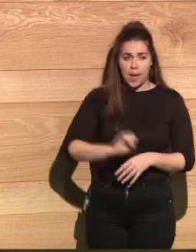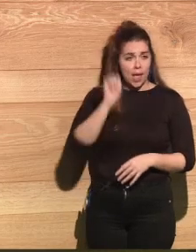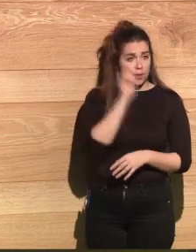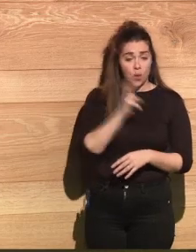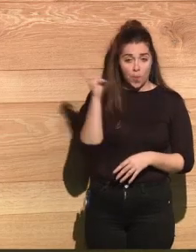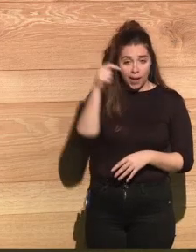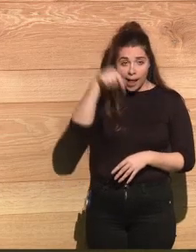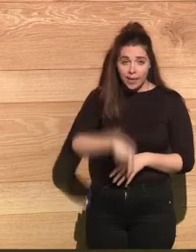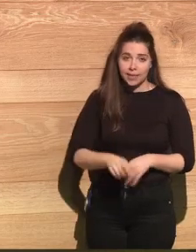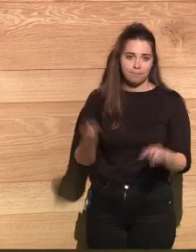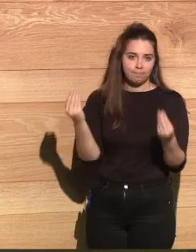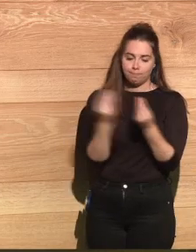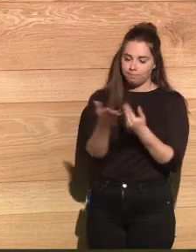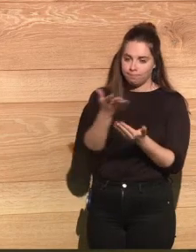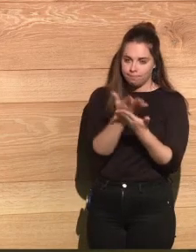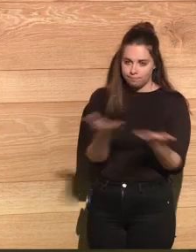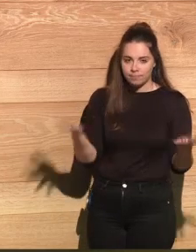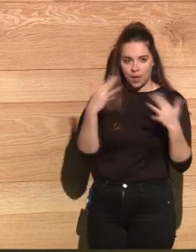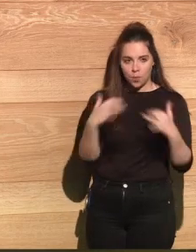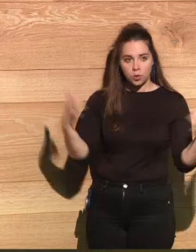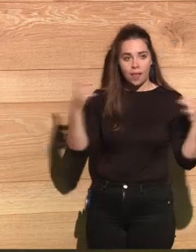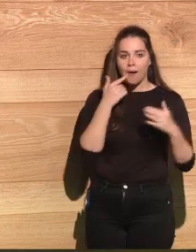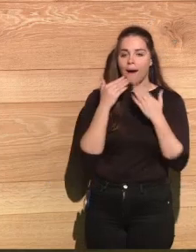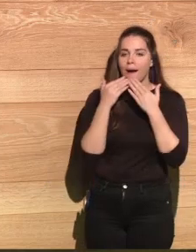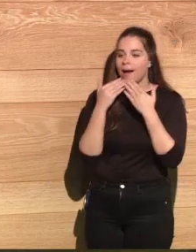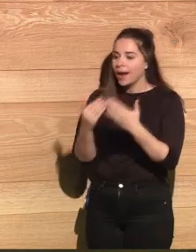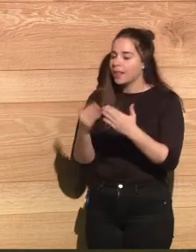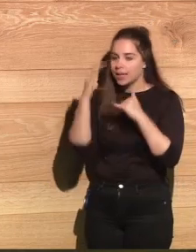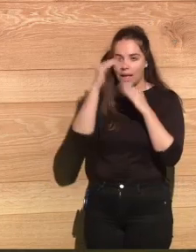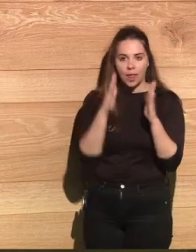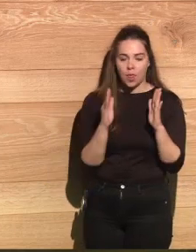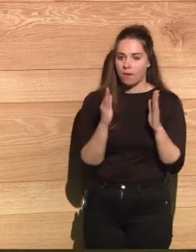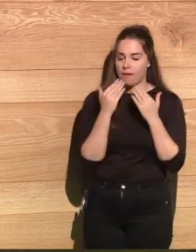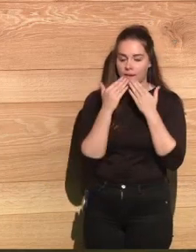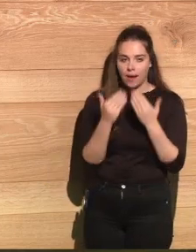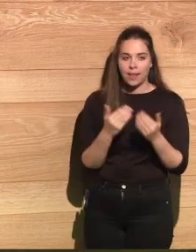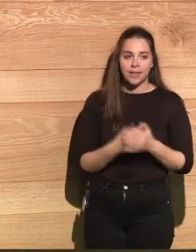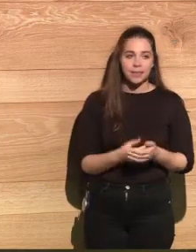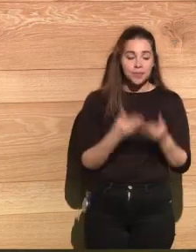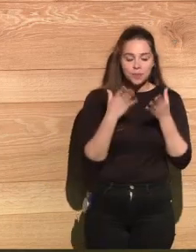great experience to be able to be here with you. Thank And I want to thank you for your attention.